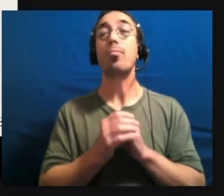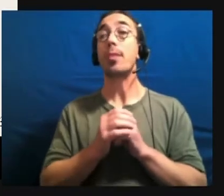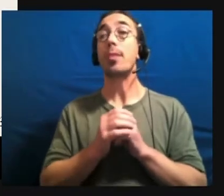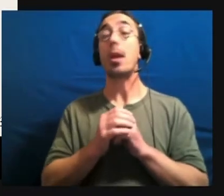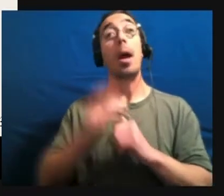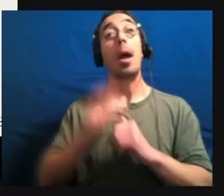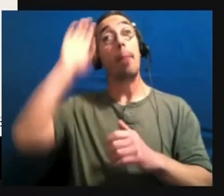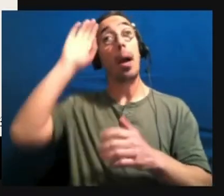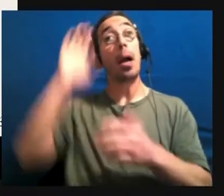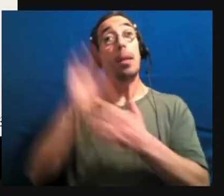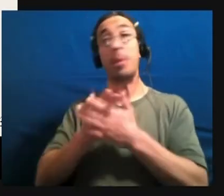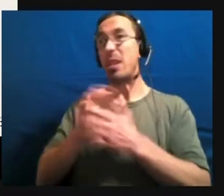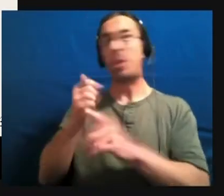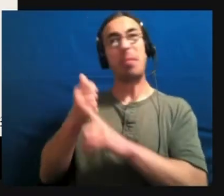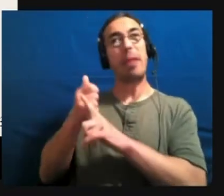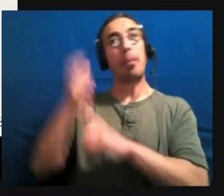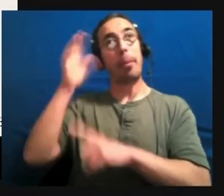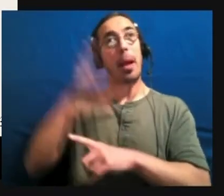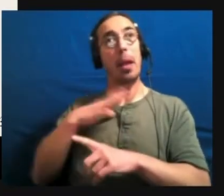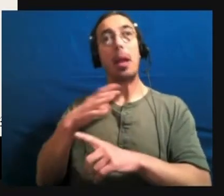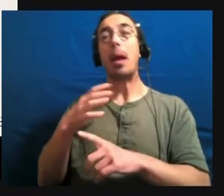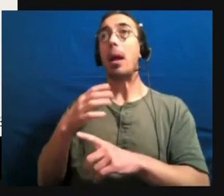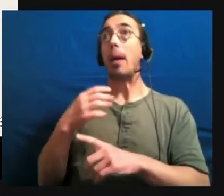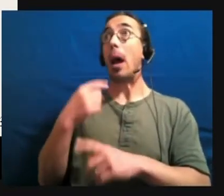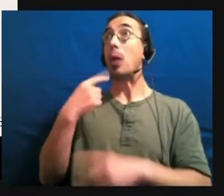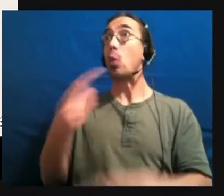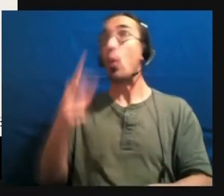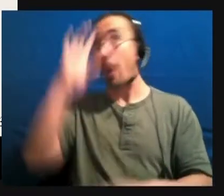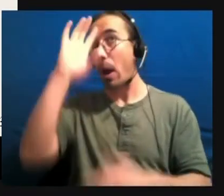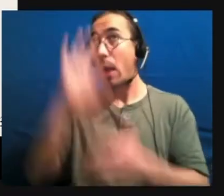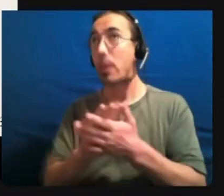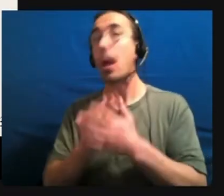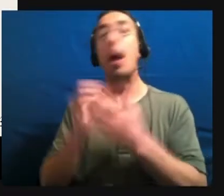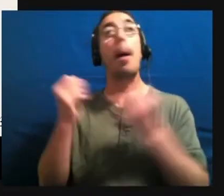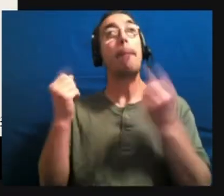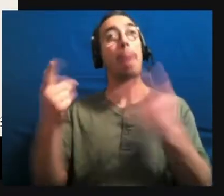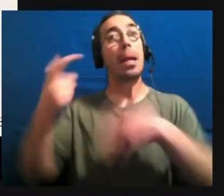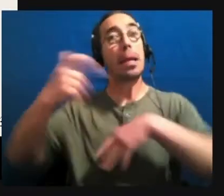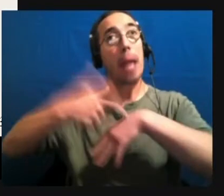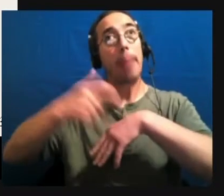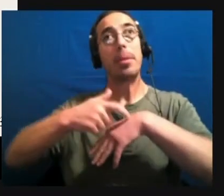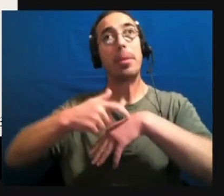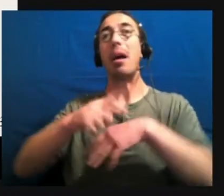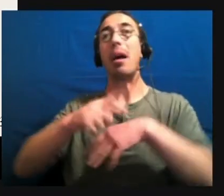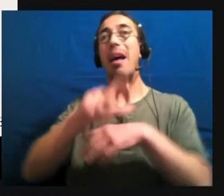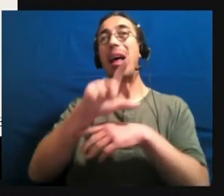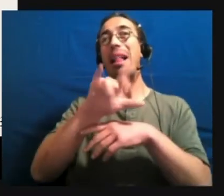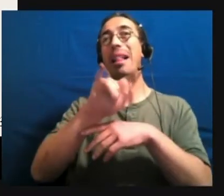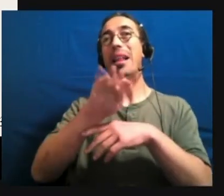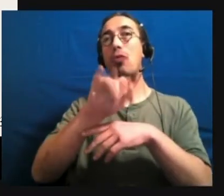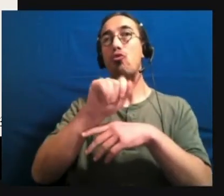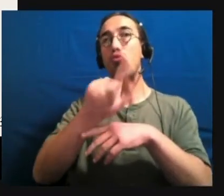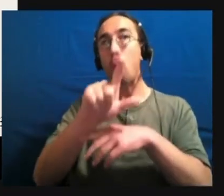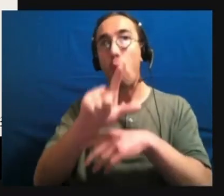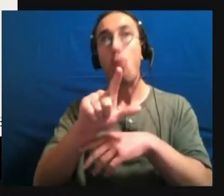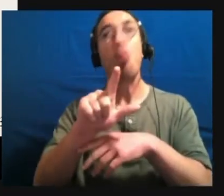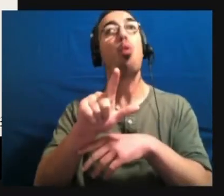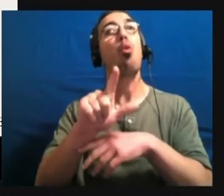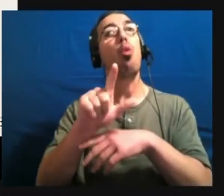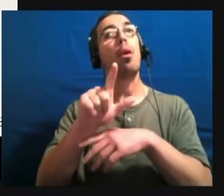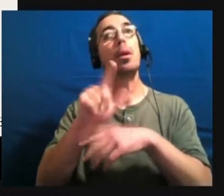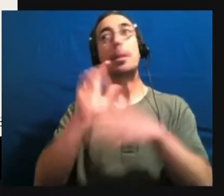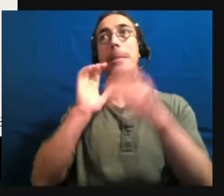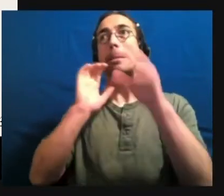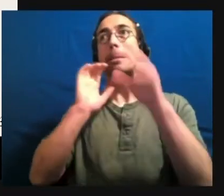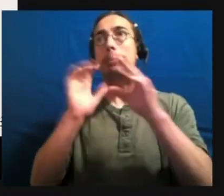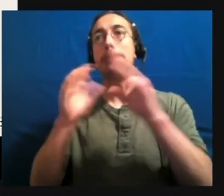I'll say something quite literally to my husband because I speak in a very literal way, as many autistic people do. And he'll read